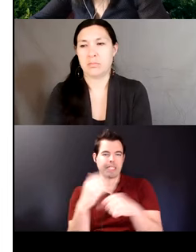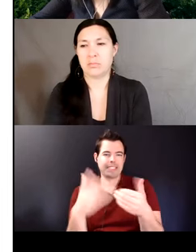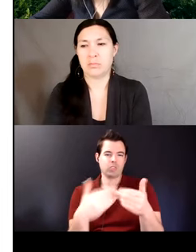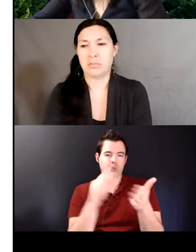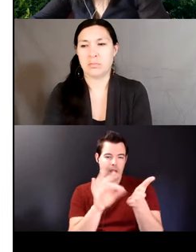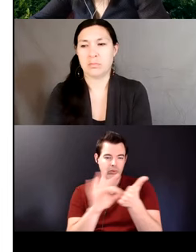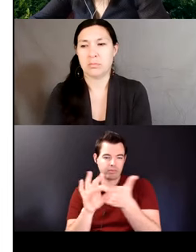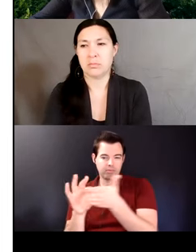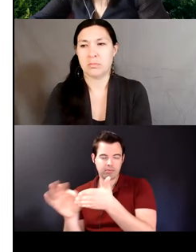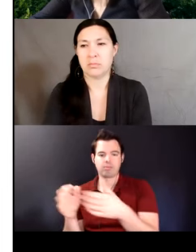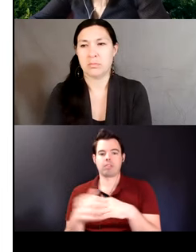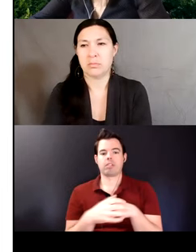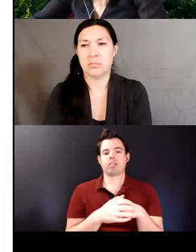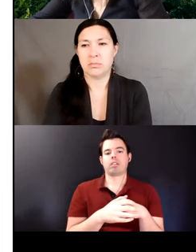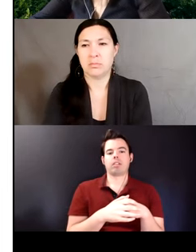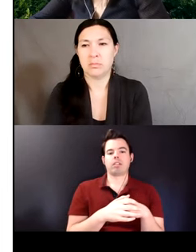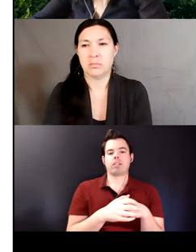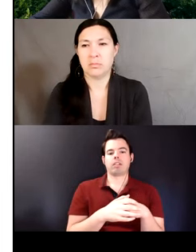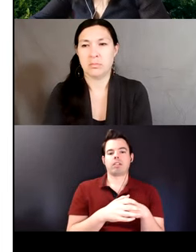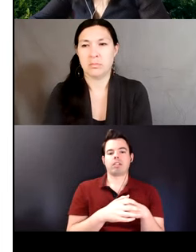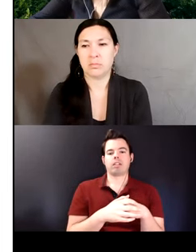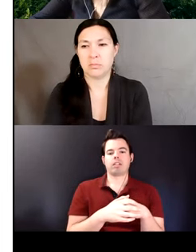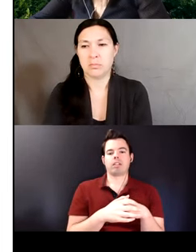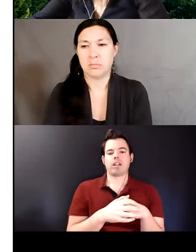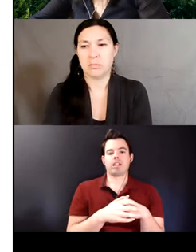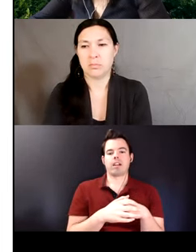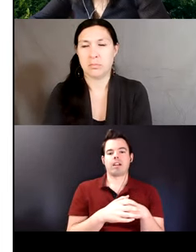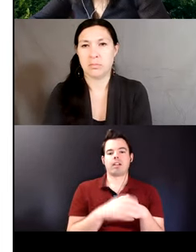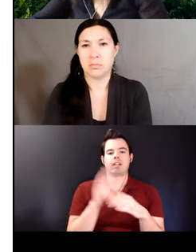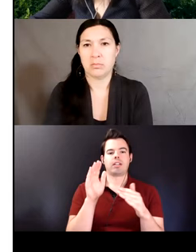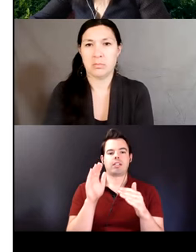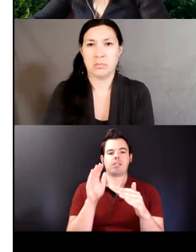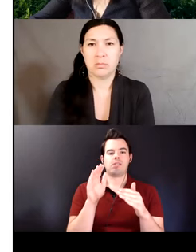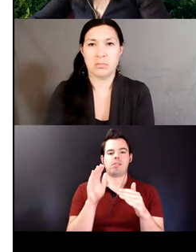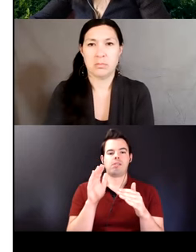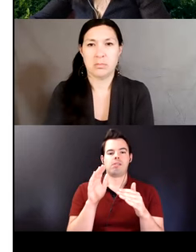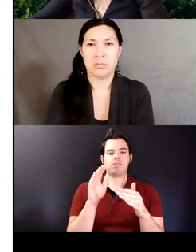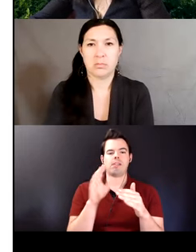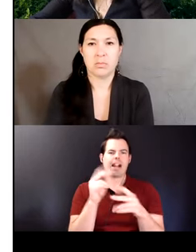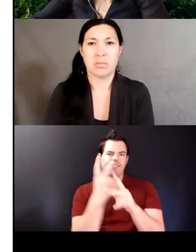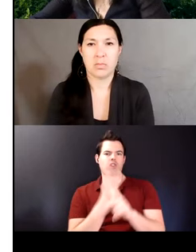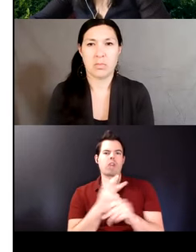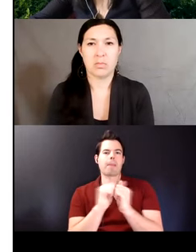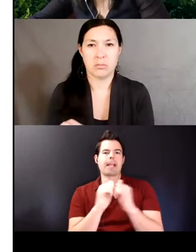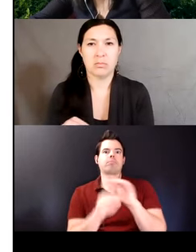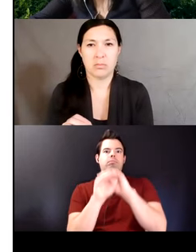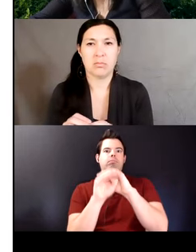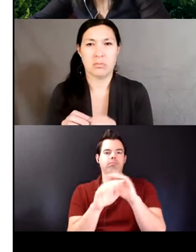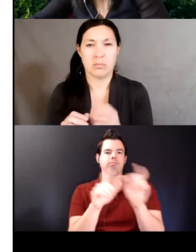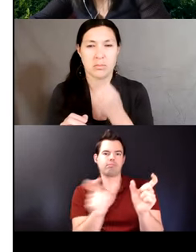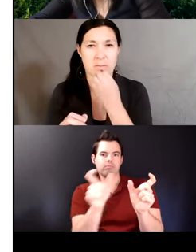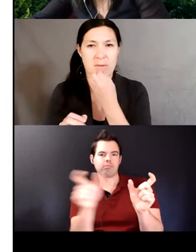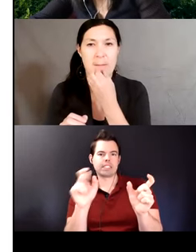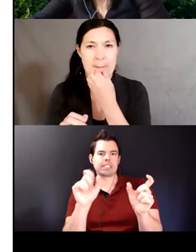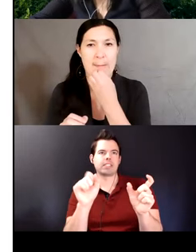derivational suffixes and the maximum that can occur in a verb form third I added